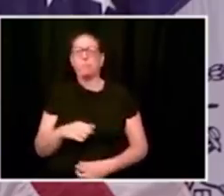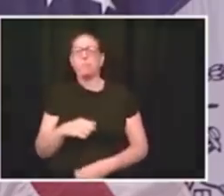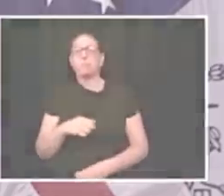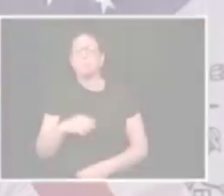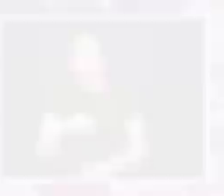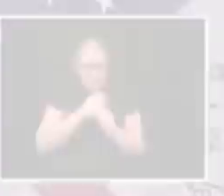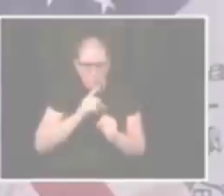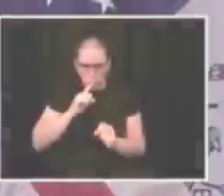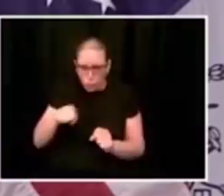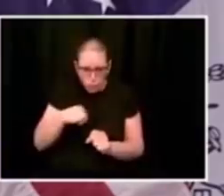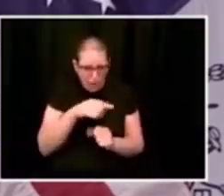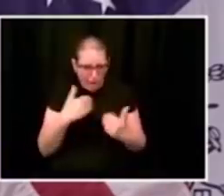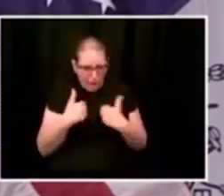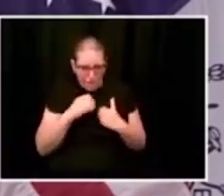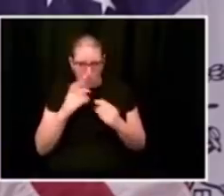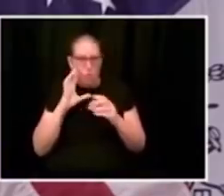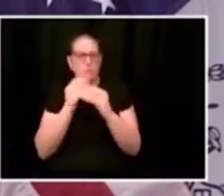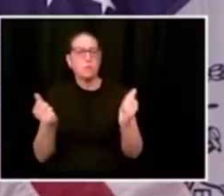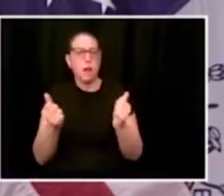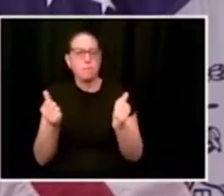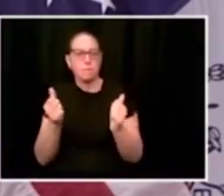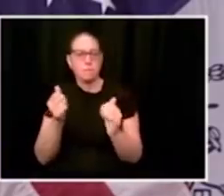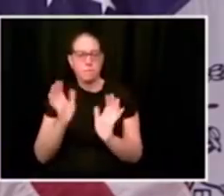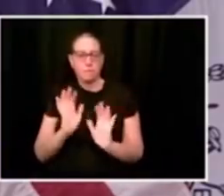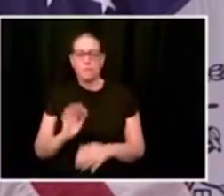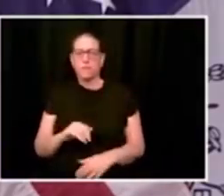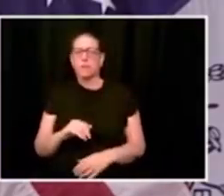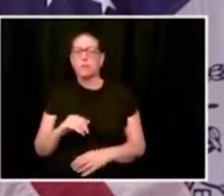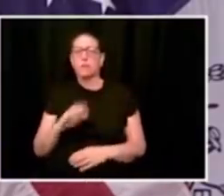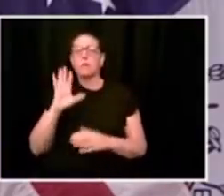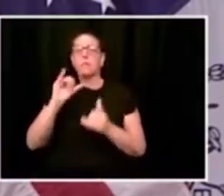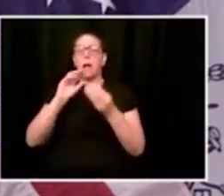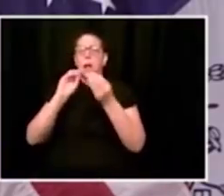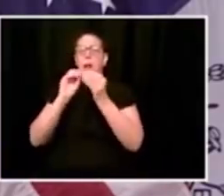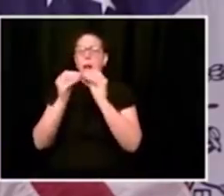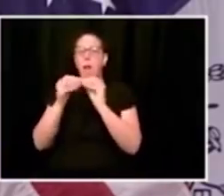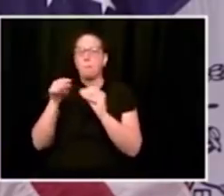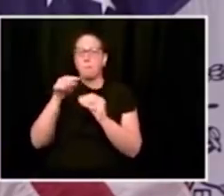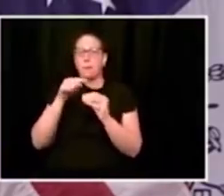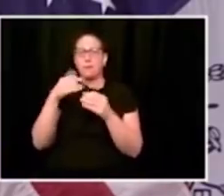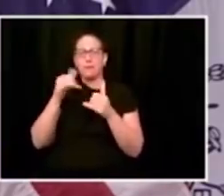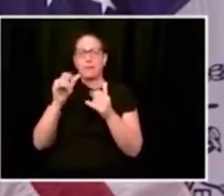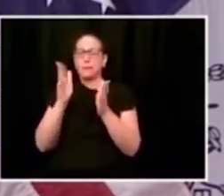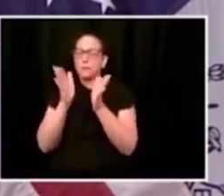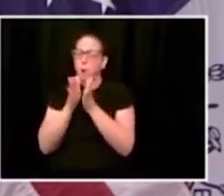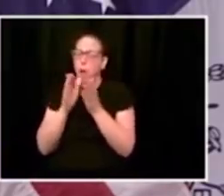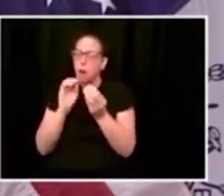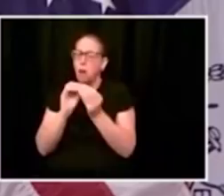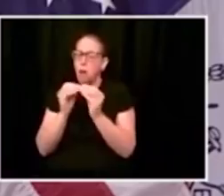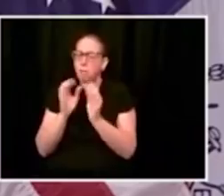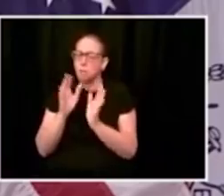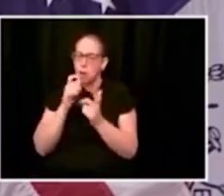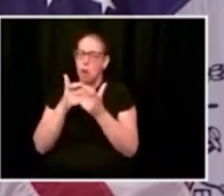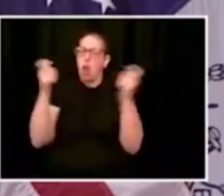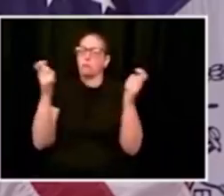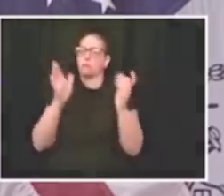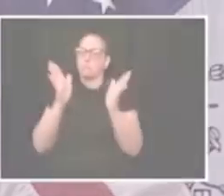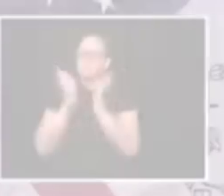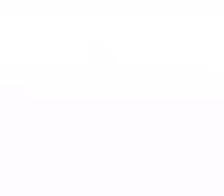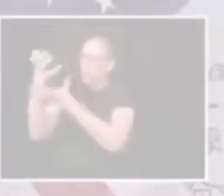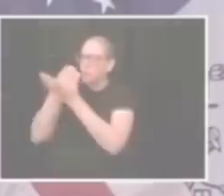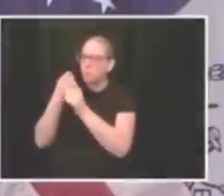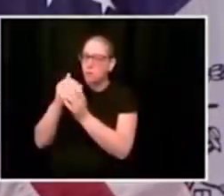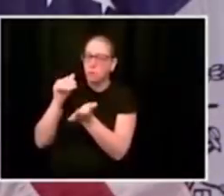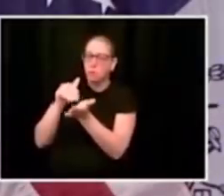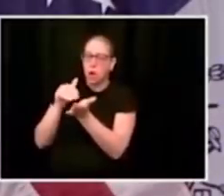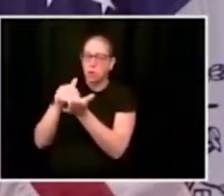matters here. The number of cases, thank God, is still small. So in terms of seeing demographic trends, we have a very small sample